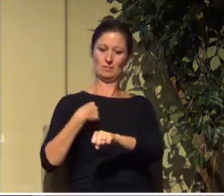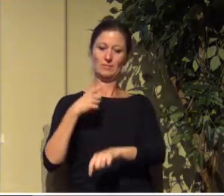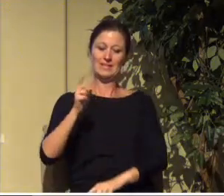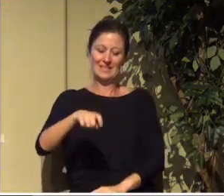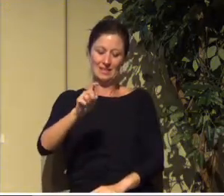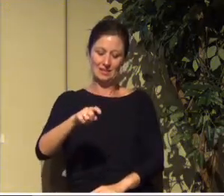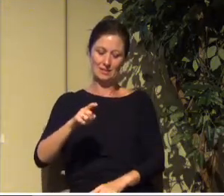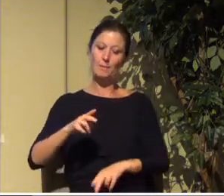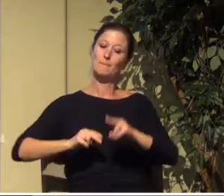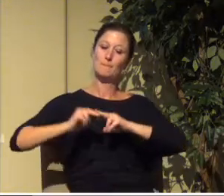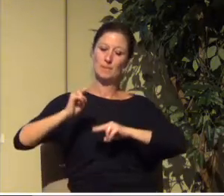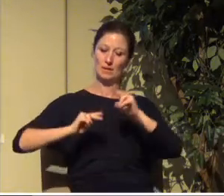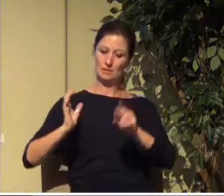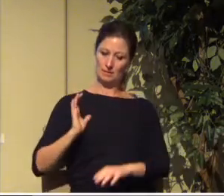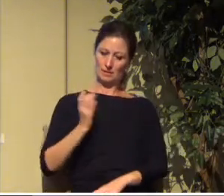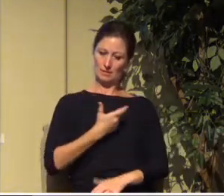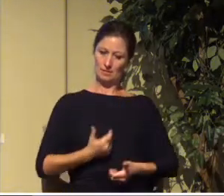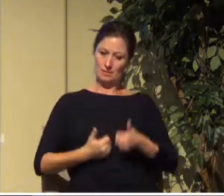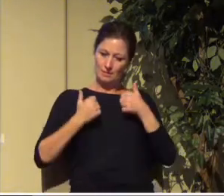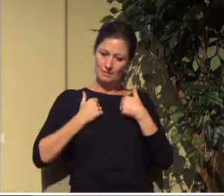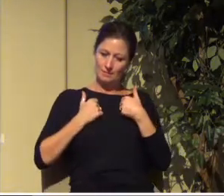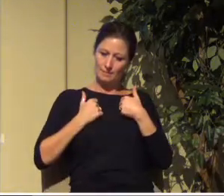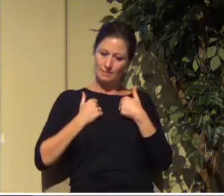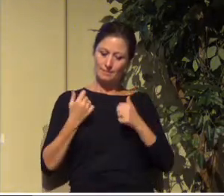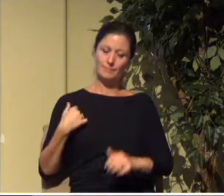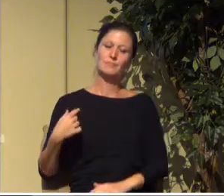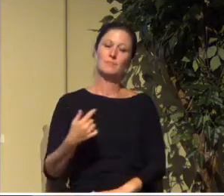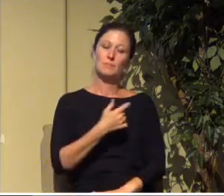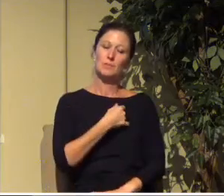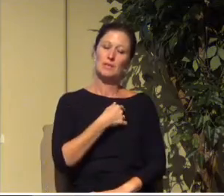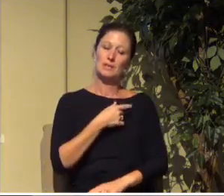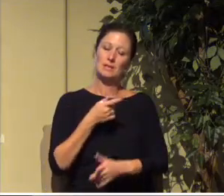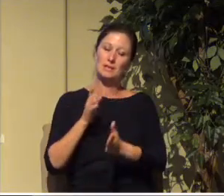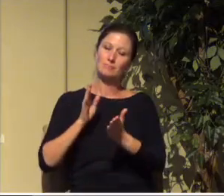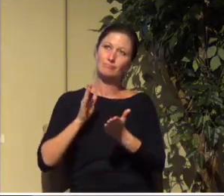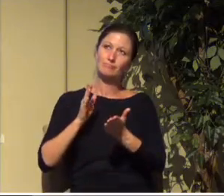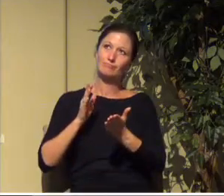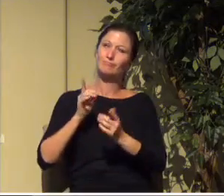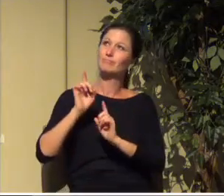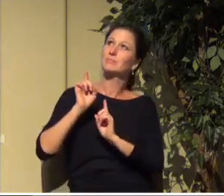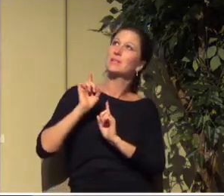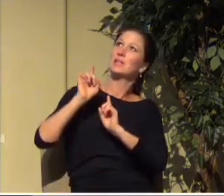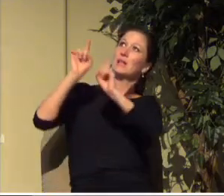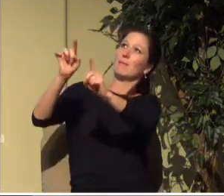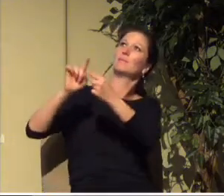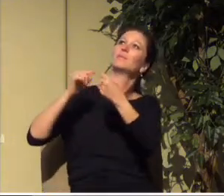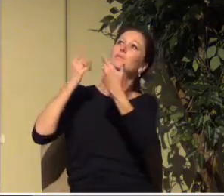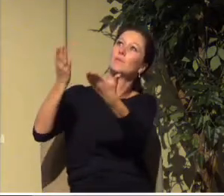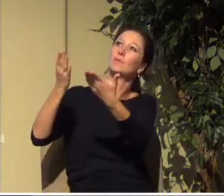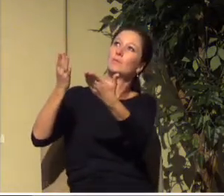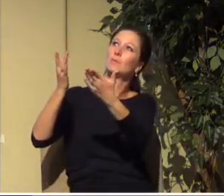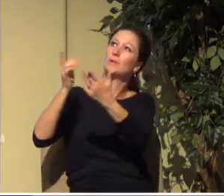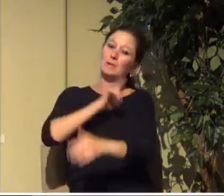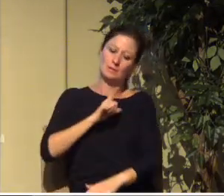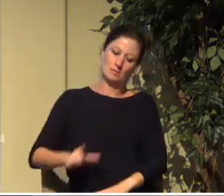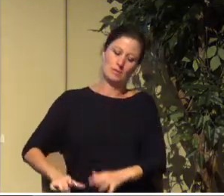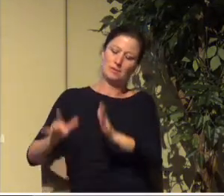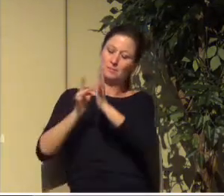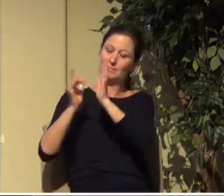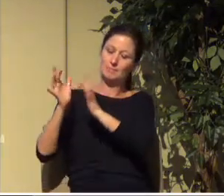So, Lord, we come to you. You, Lord Jesus, you say you are the way, the truth, and the life.